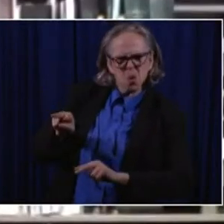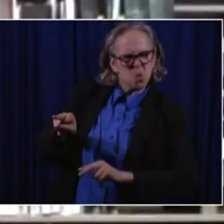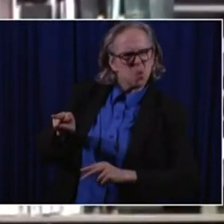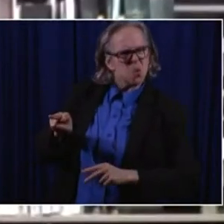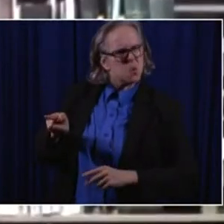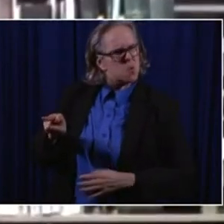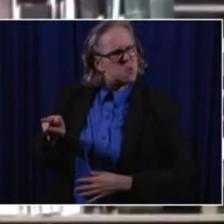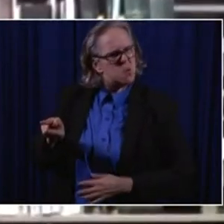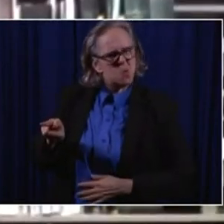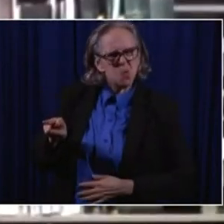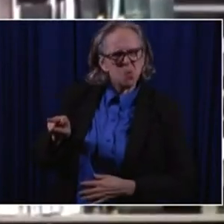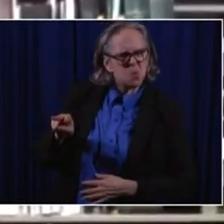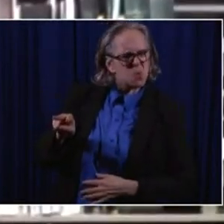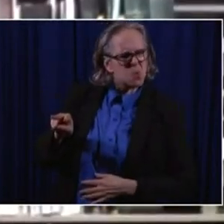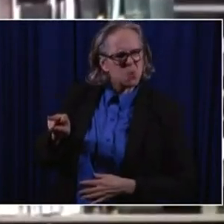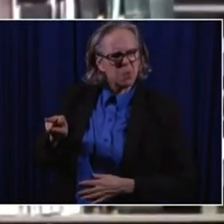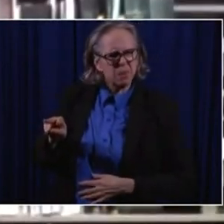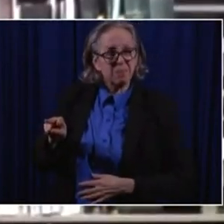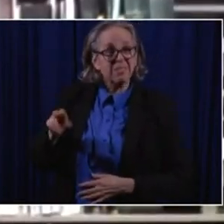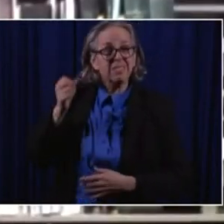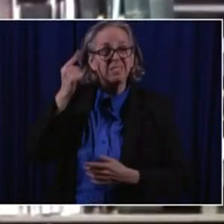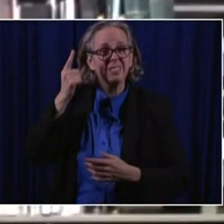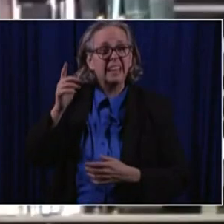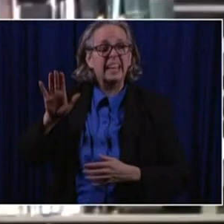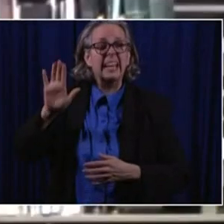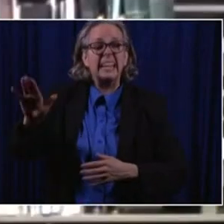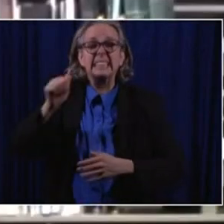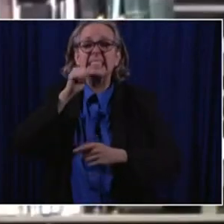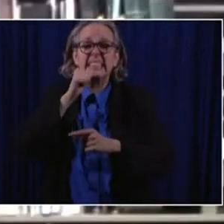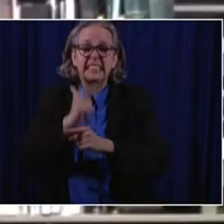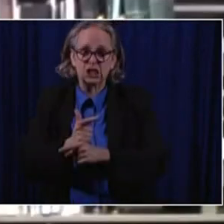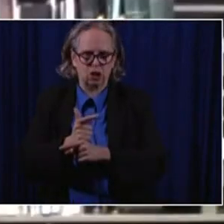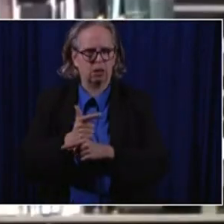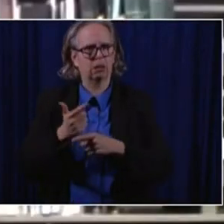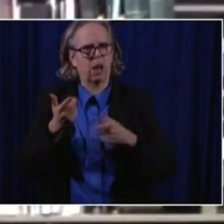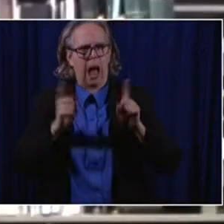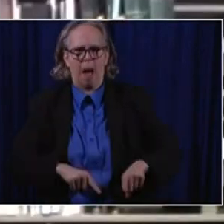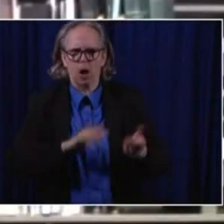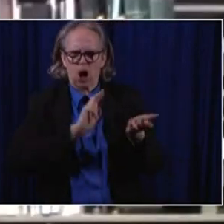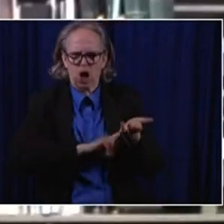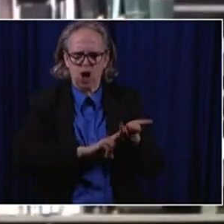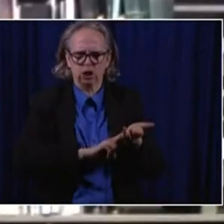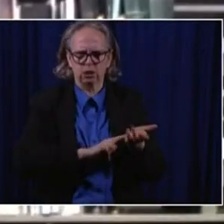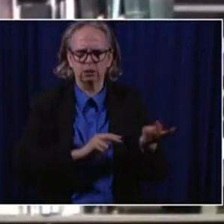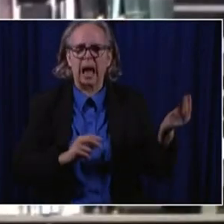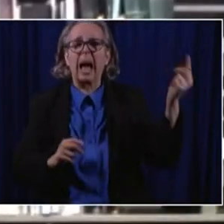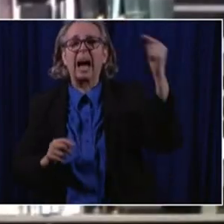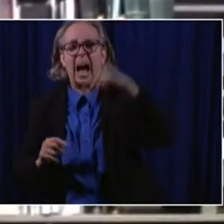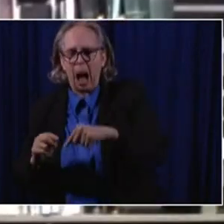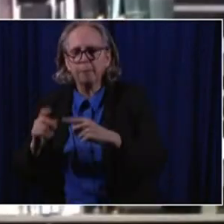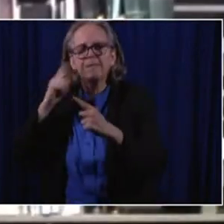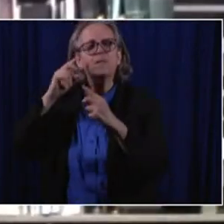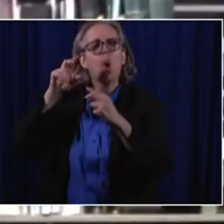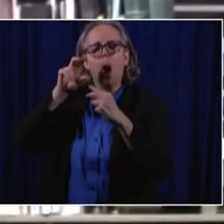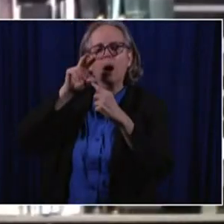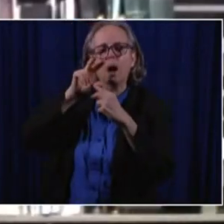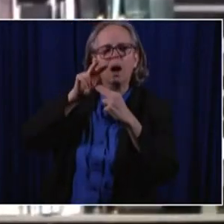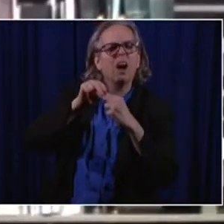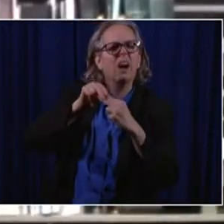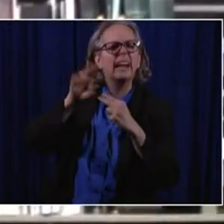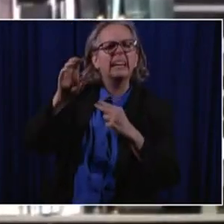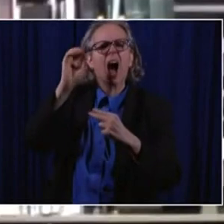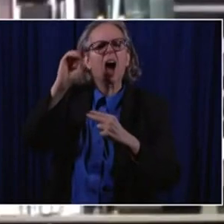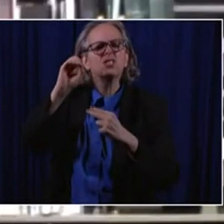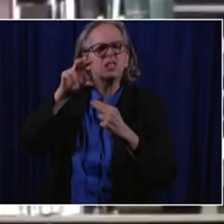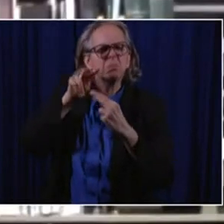sister, Jennifer is a nurse and brought over a pulse oximeter. Uh, so we put it on his finger and I actually thought I put it on wrong because it